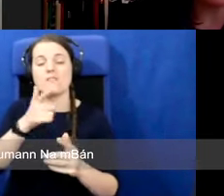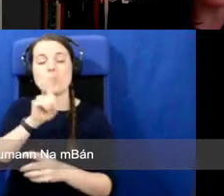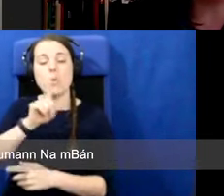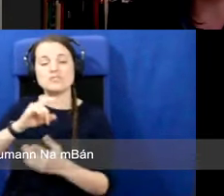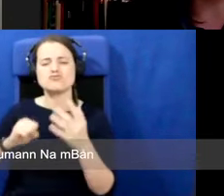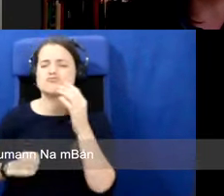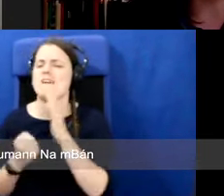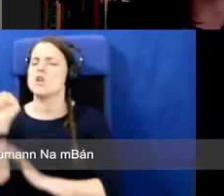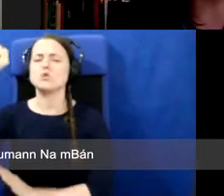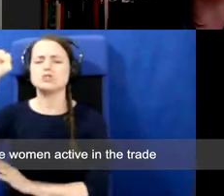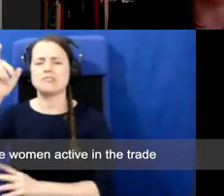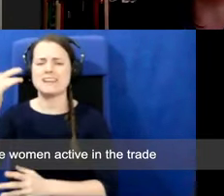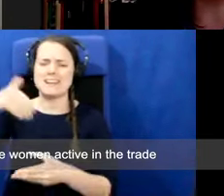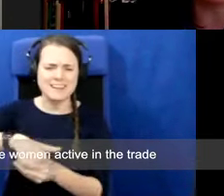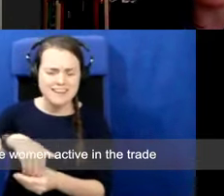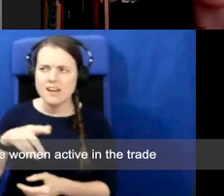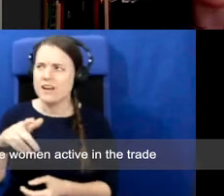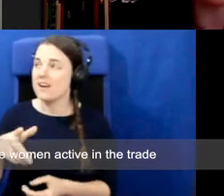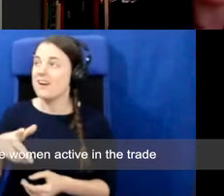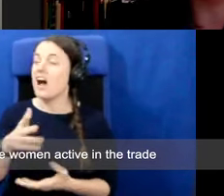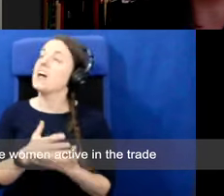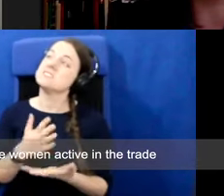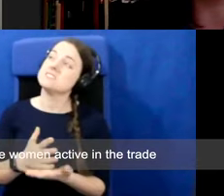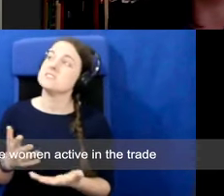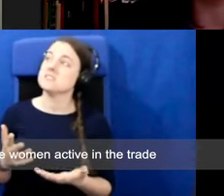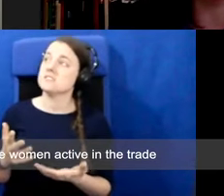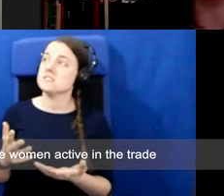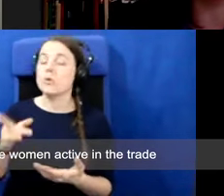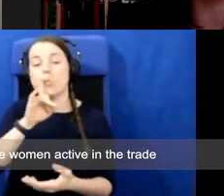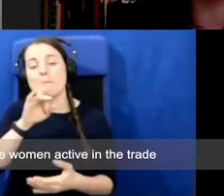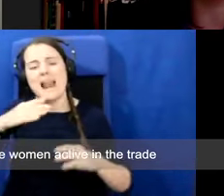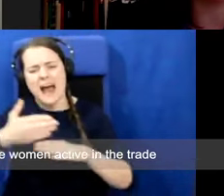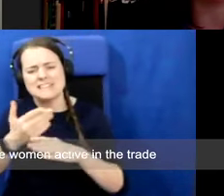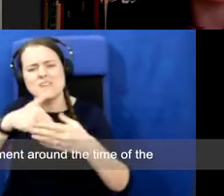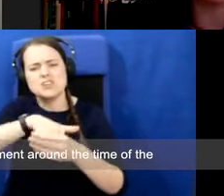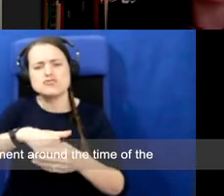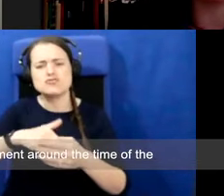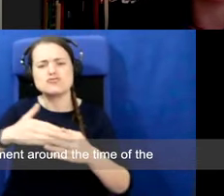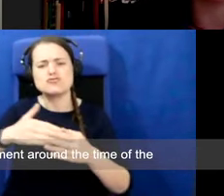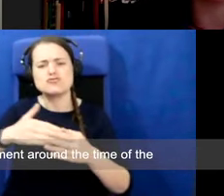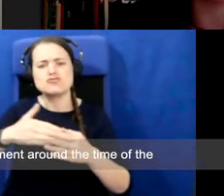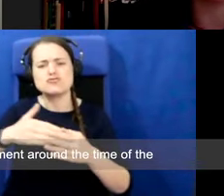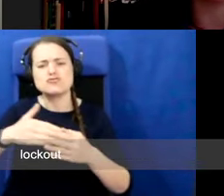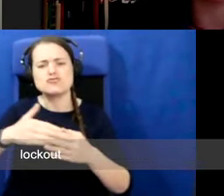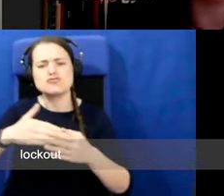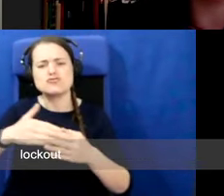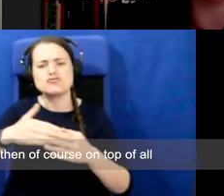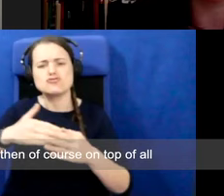on. And I suppose on the women active in the trade union movement around the time of the lockout in